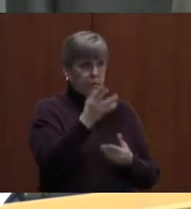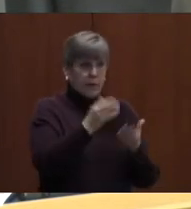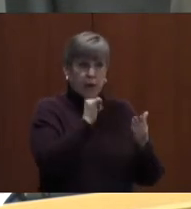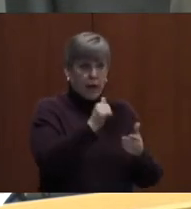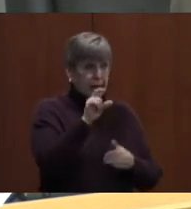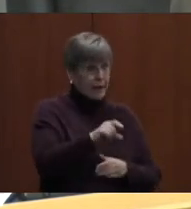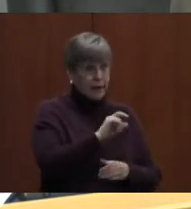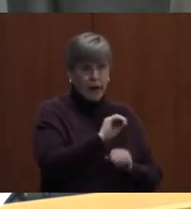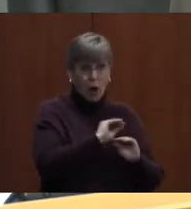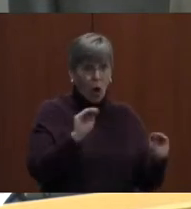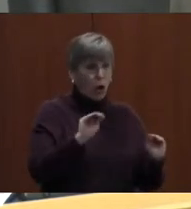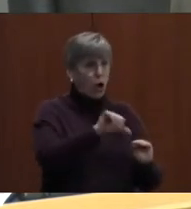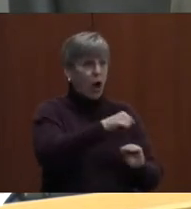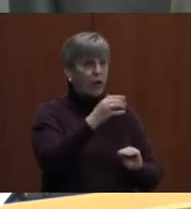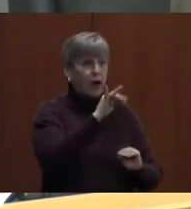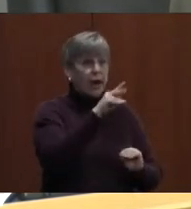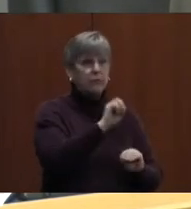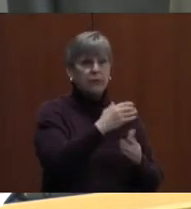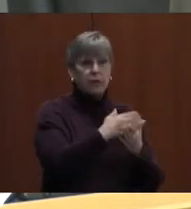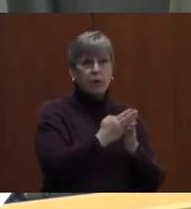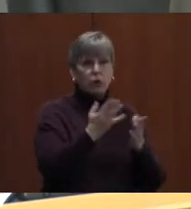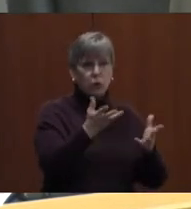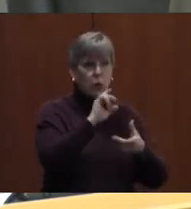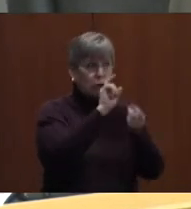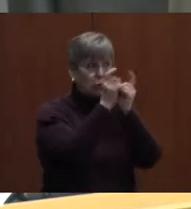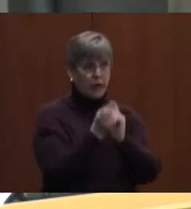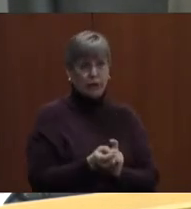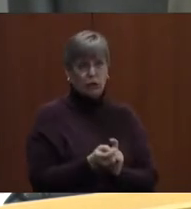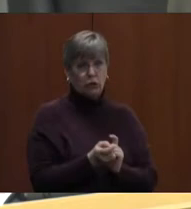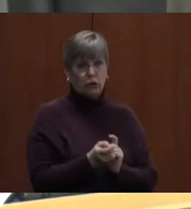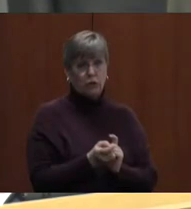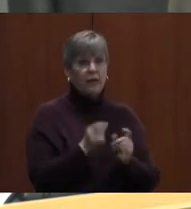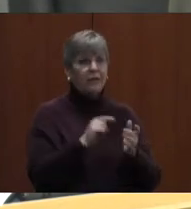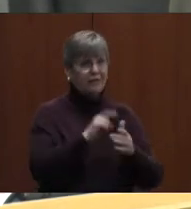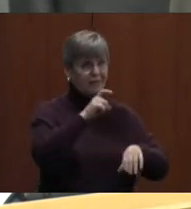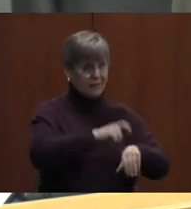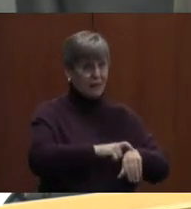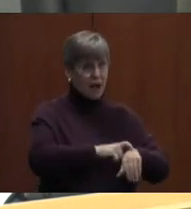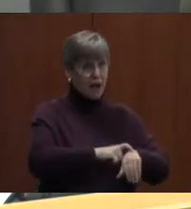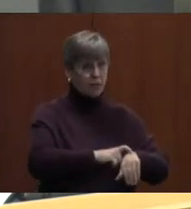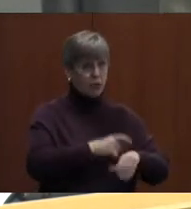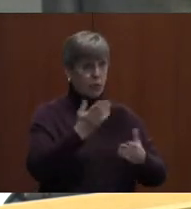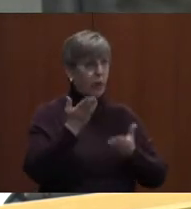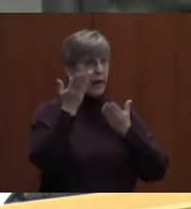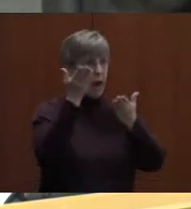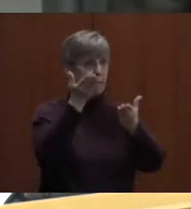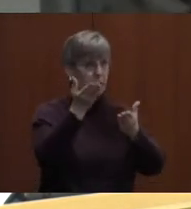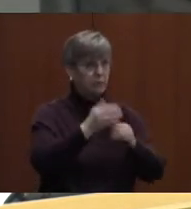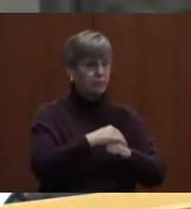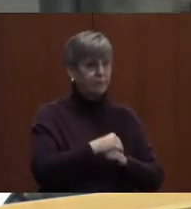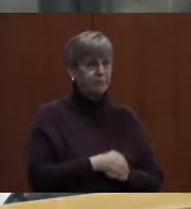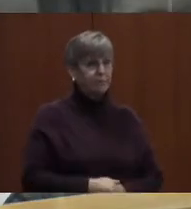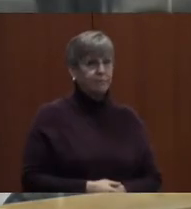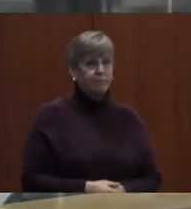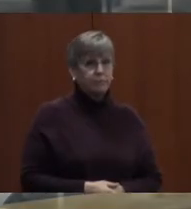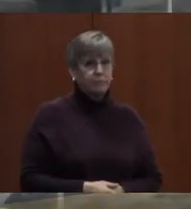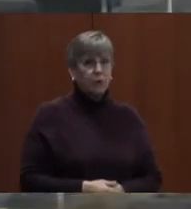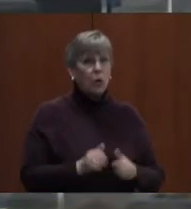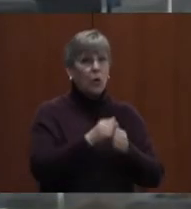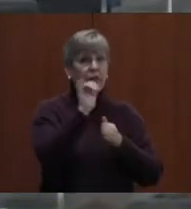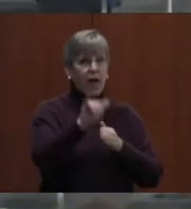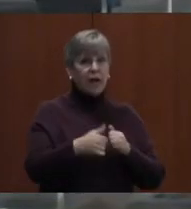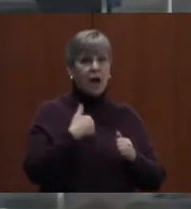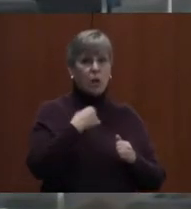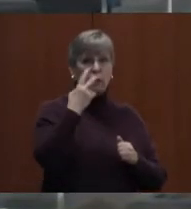and or any other item in the budget that you would wish to change. This would be the time to bring that up for the draft budget. With that, I'll